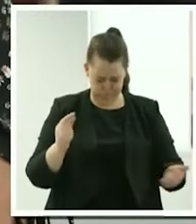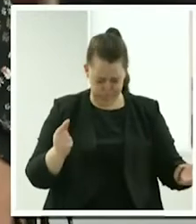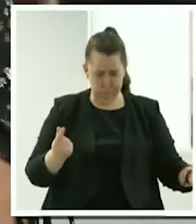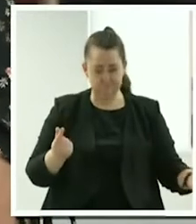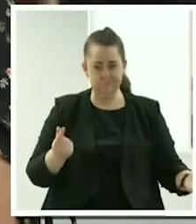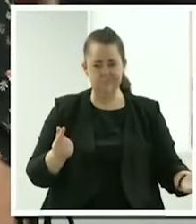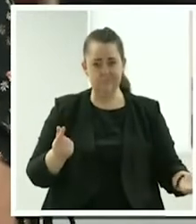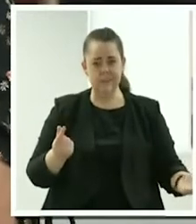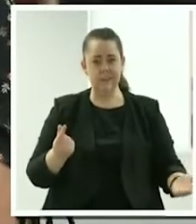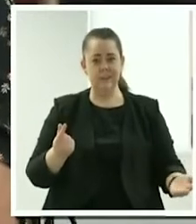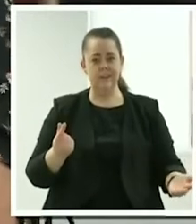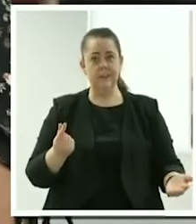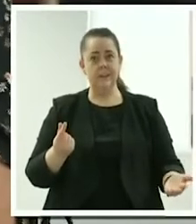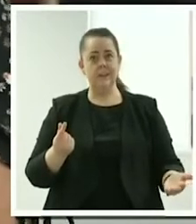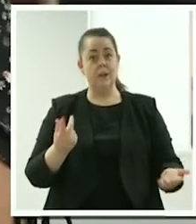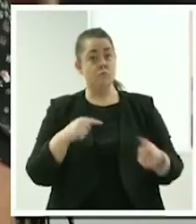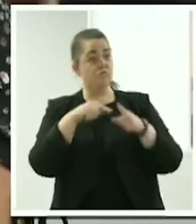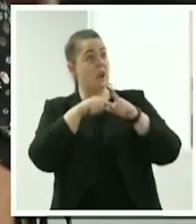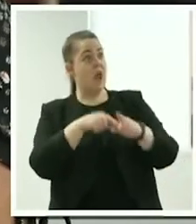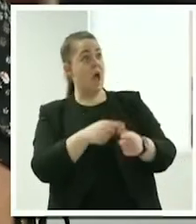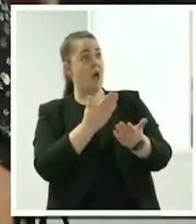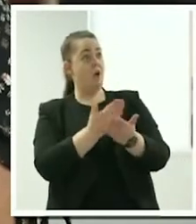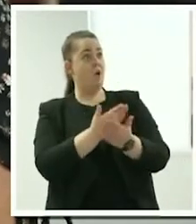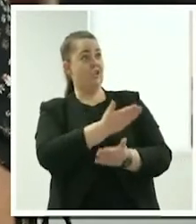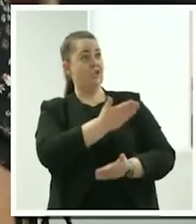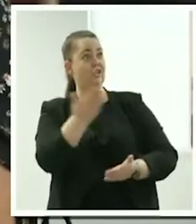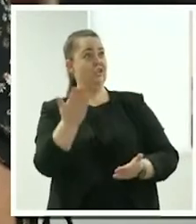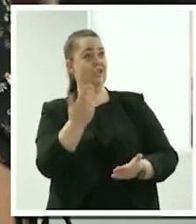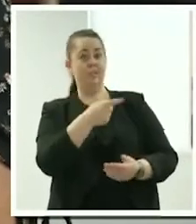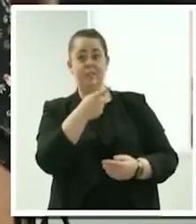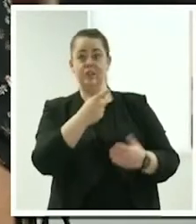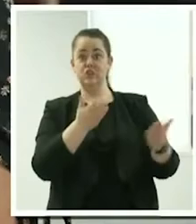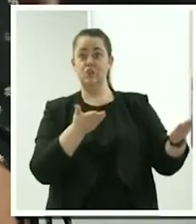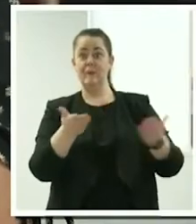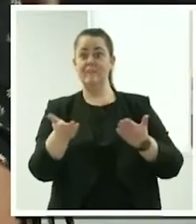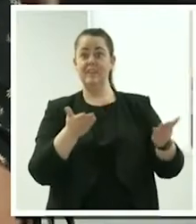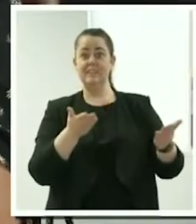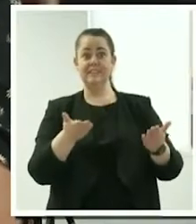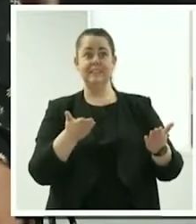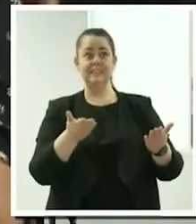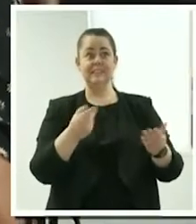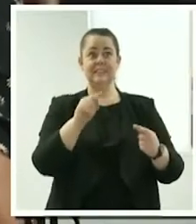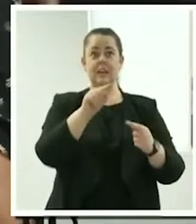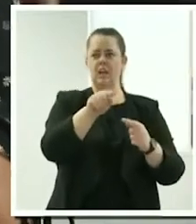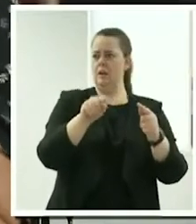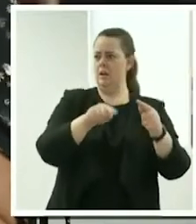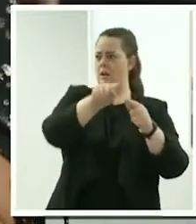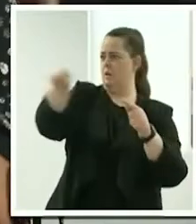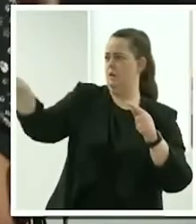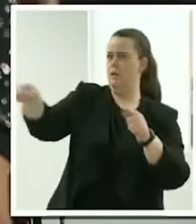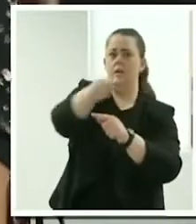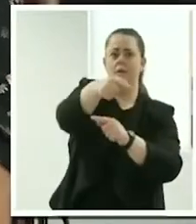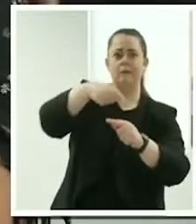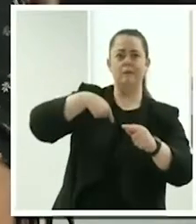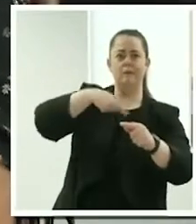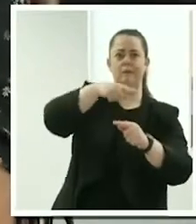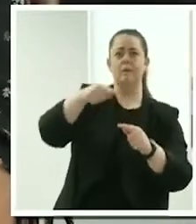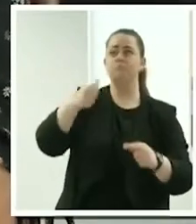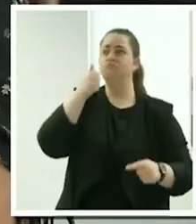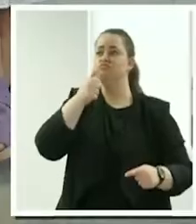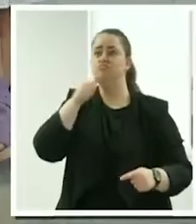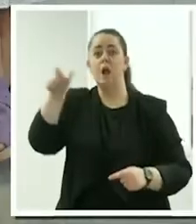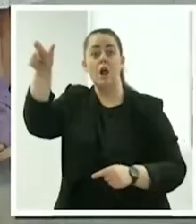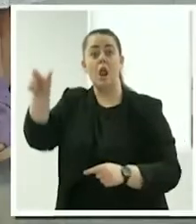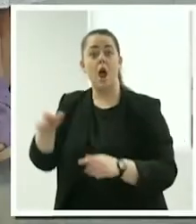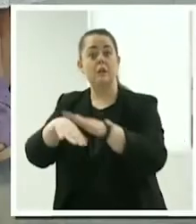service people within that agency getting back to the field staff. If a client went to hospital,